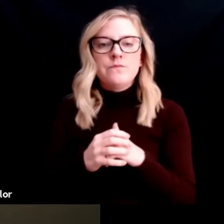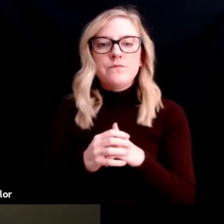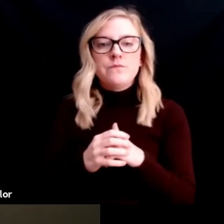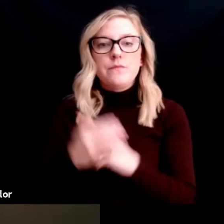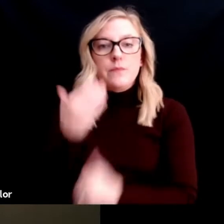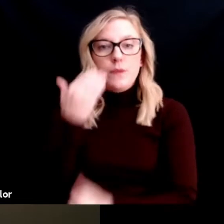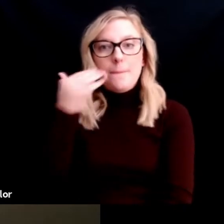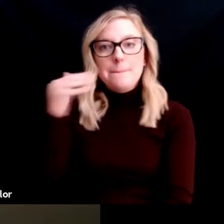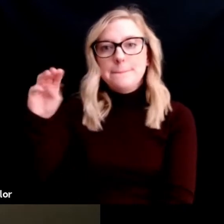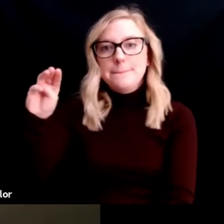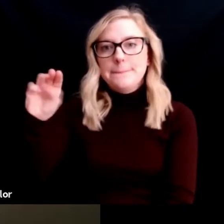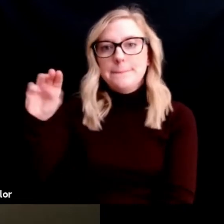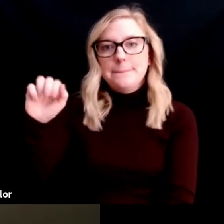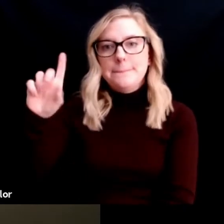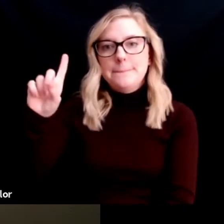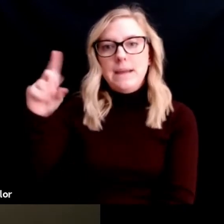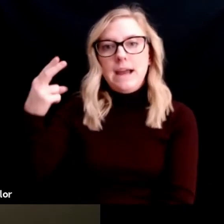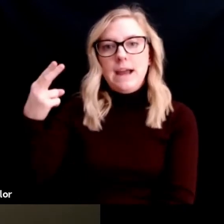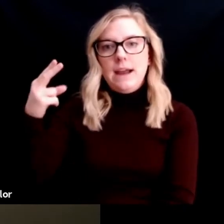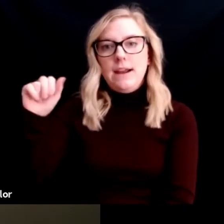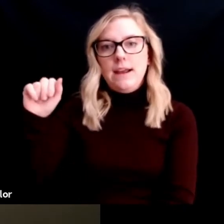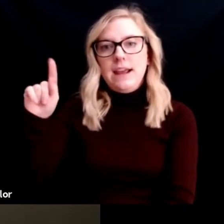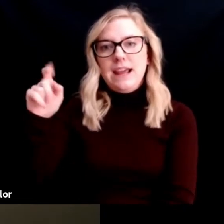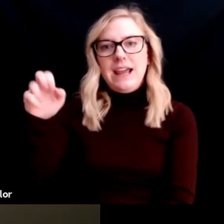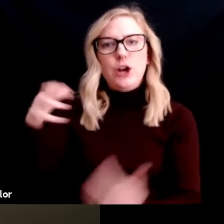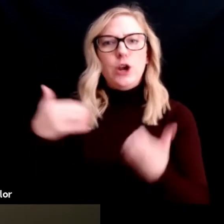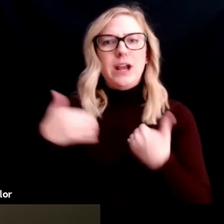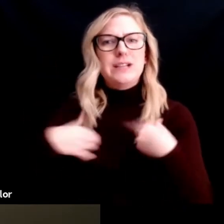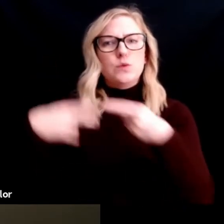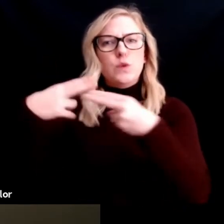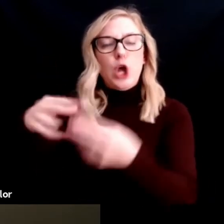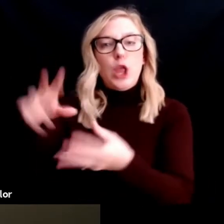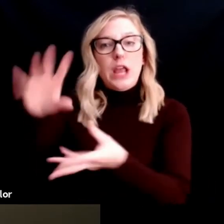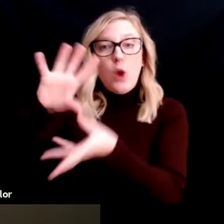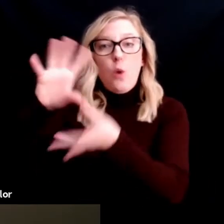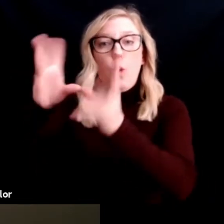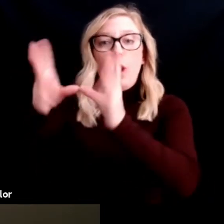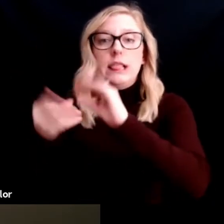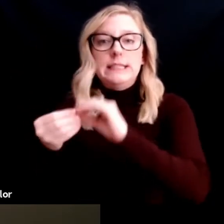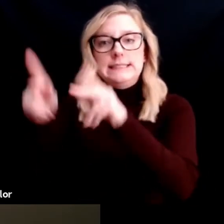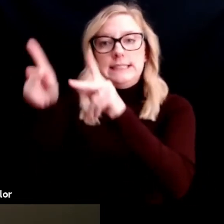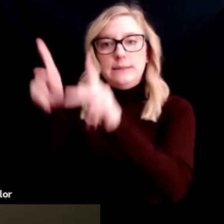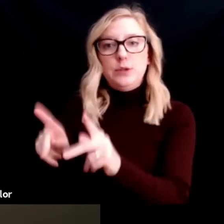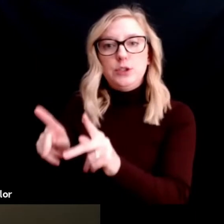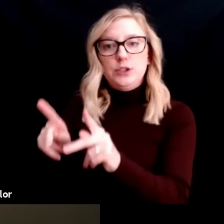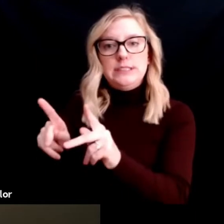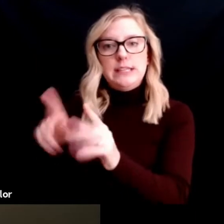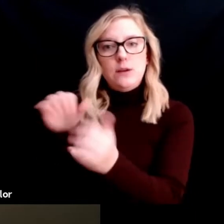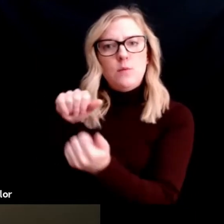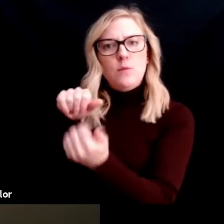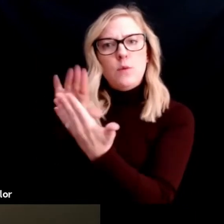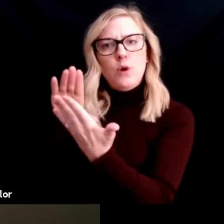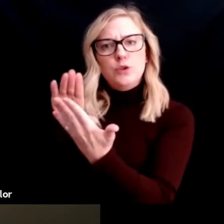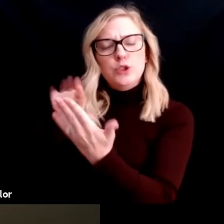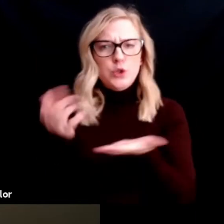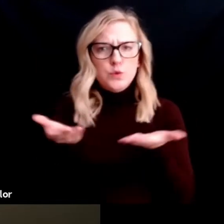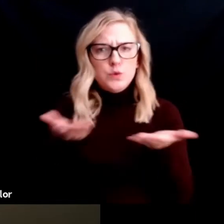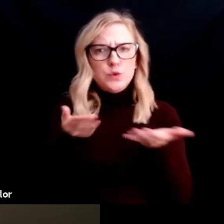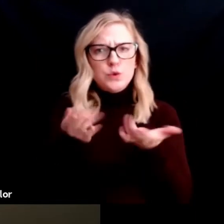this holistic approach, is there an age group that you at Mad Hatter serve?